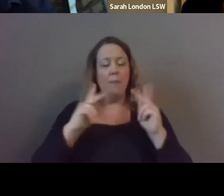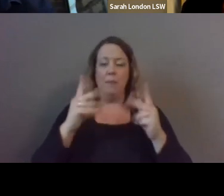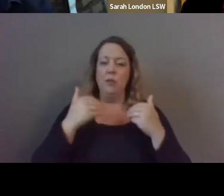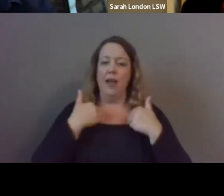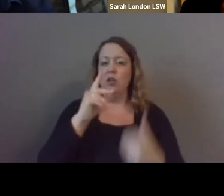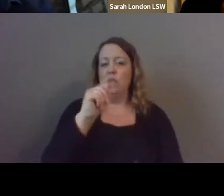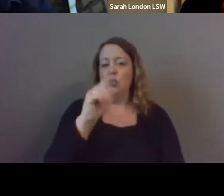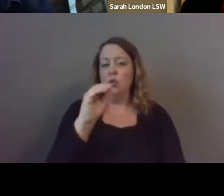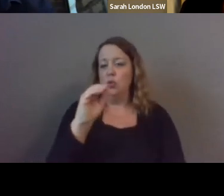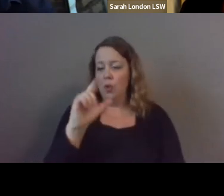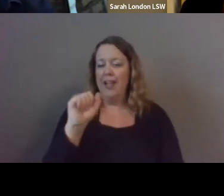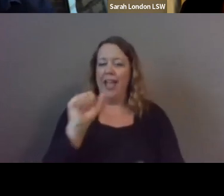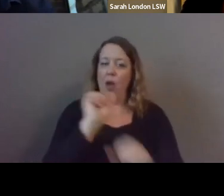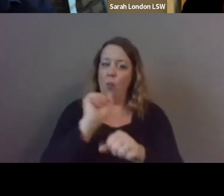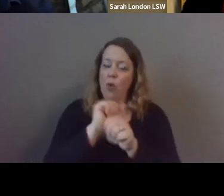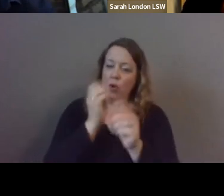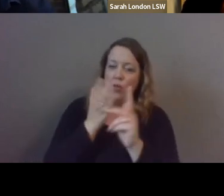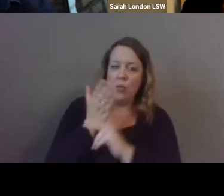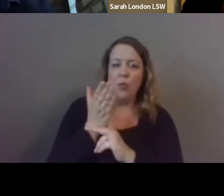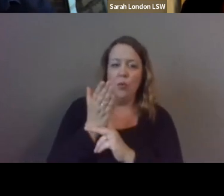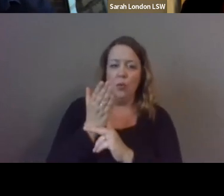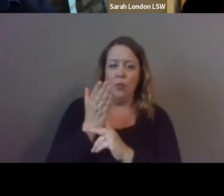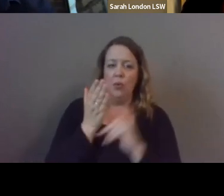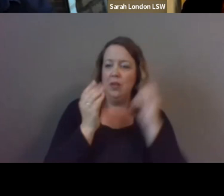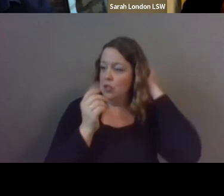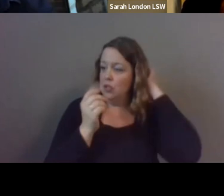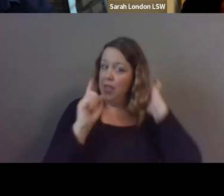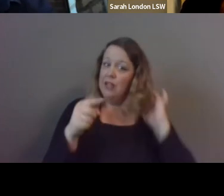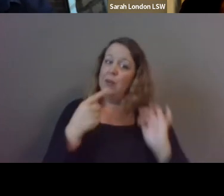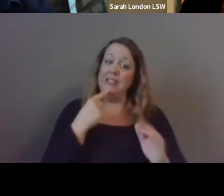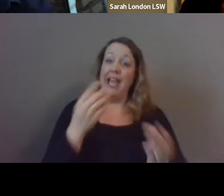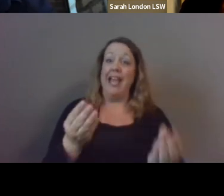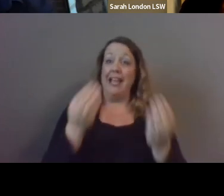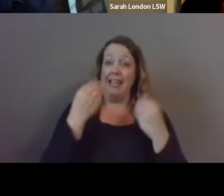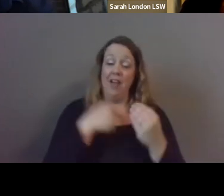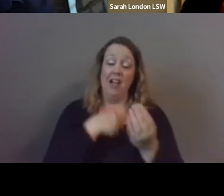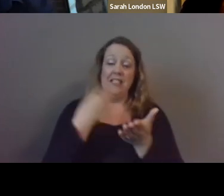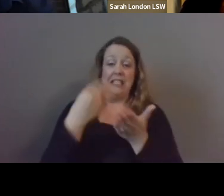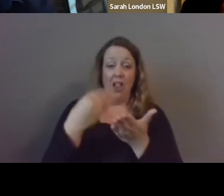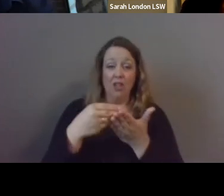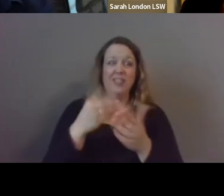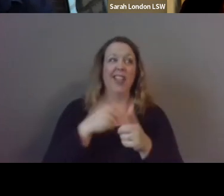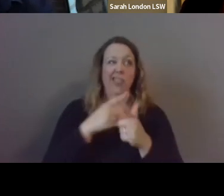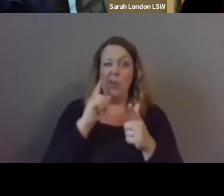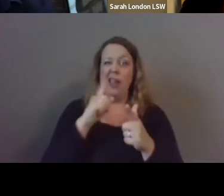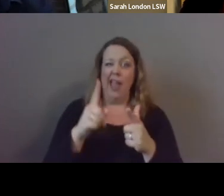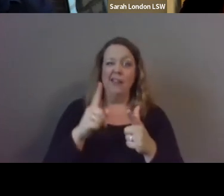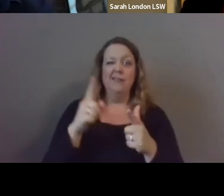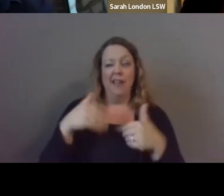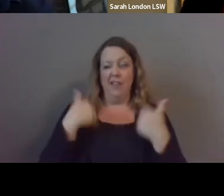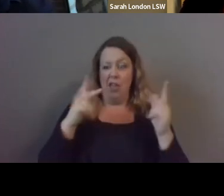challenges um and so that's what i would say give us some dollars so we can put more young people out here to support young people